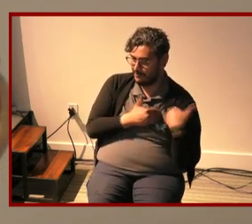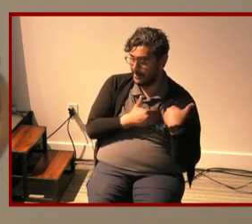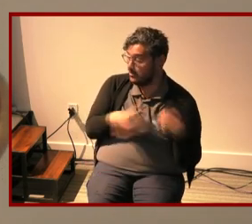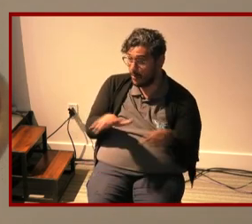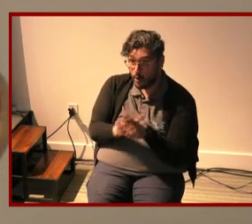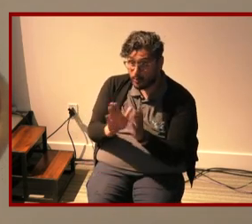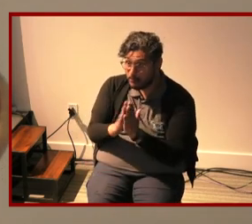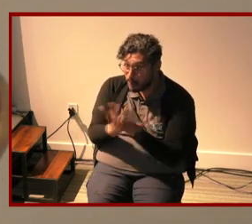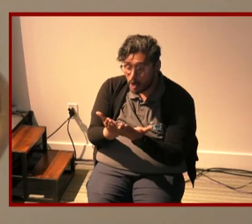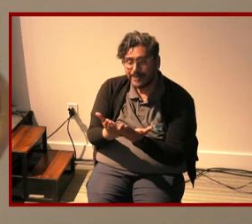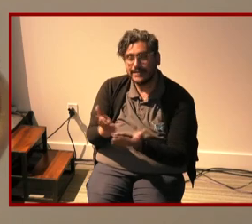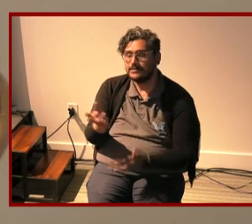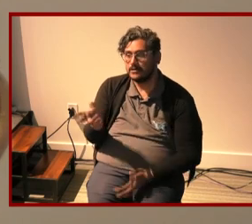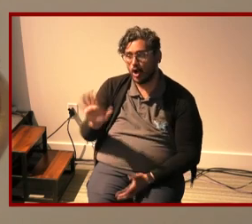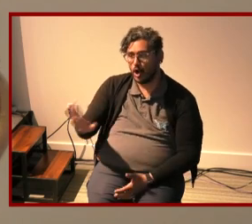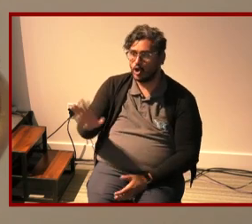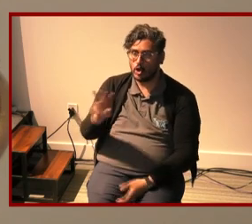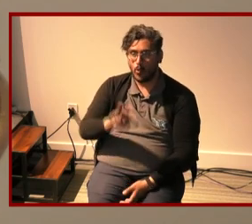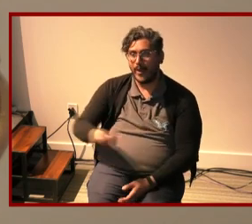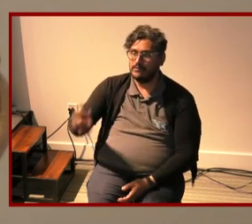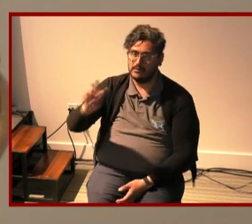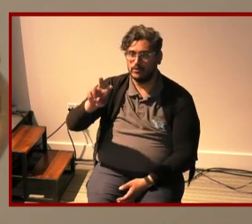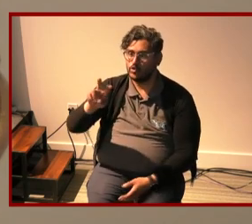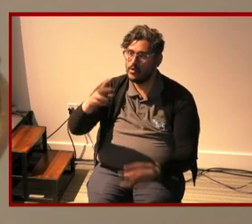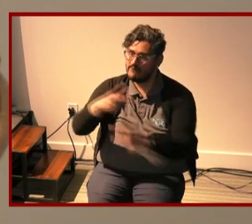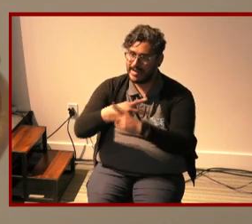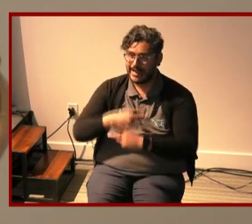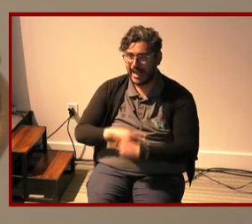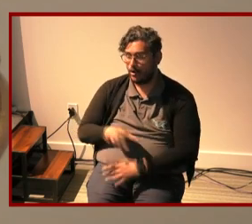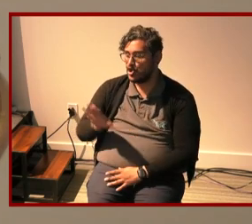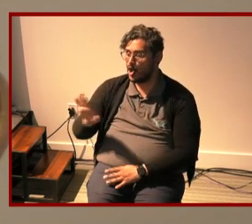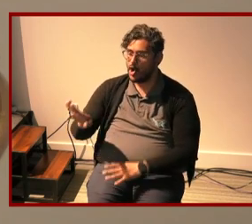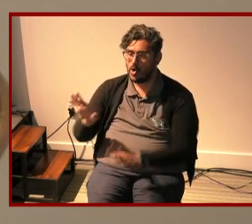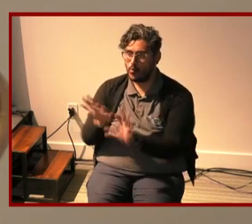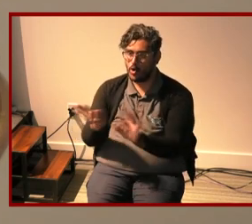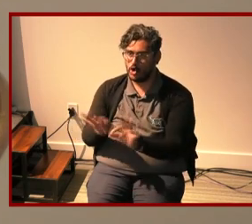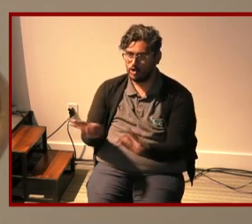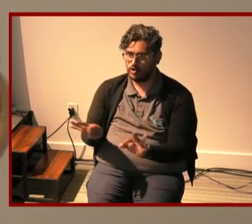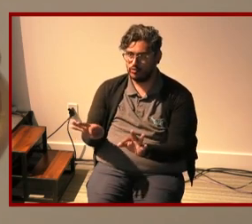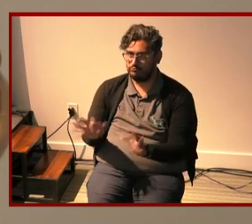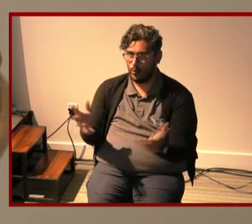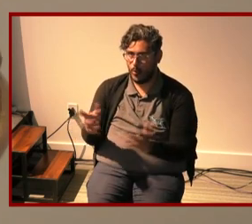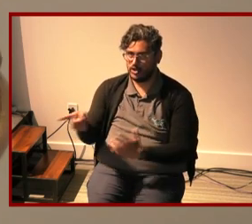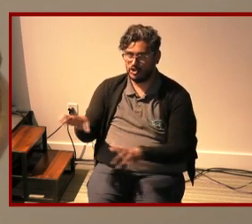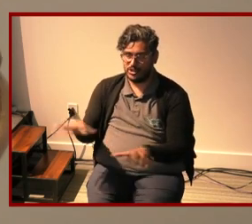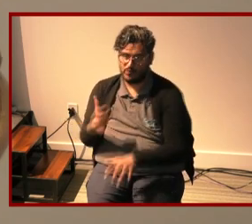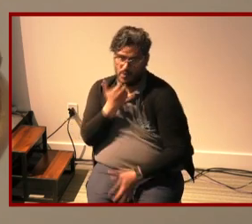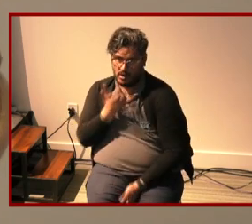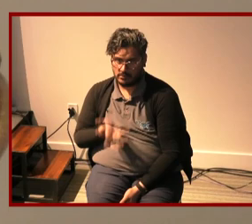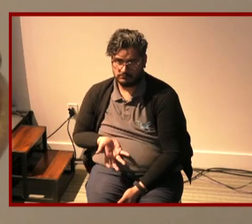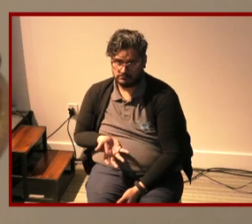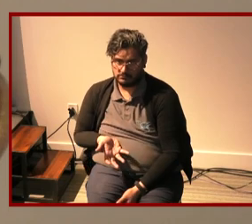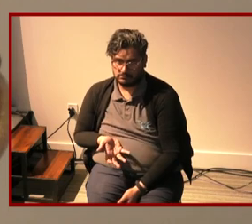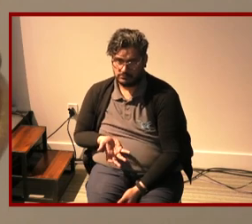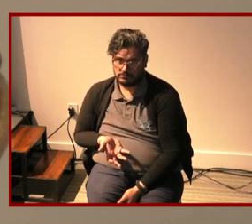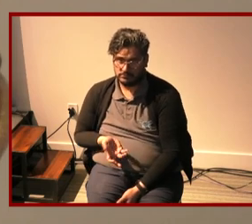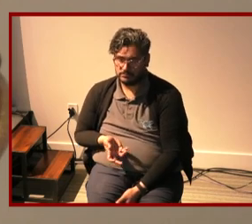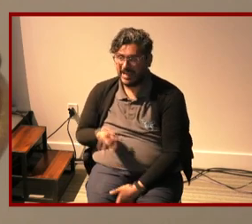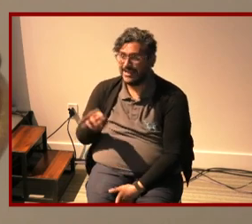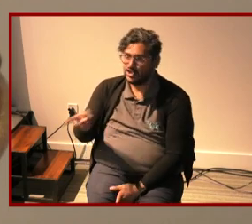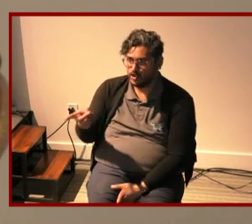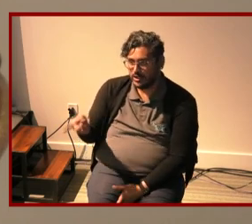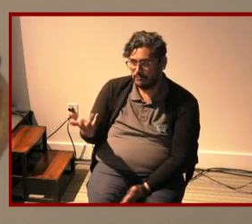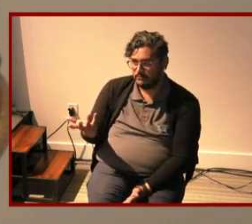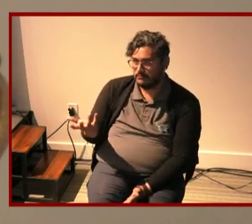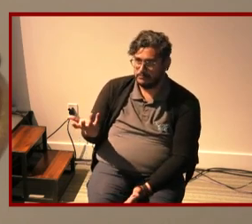a quest to figure out in her words like what she did wrong um and she sort of goes through